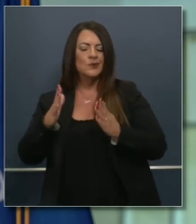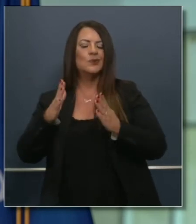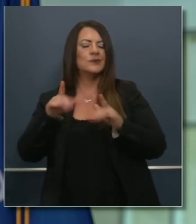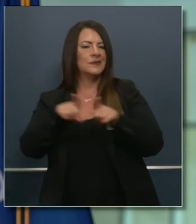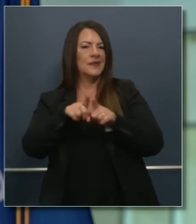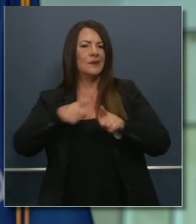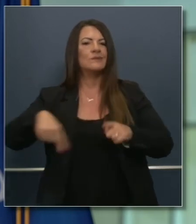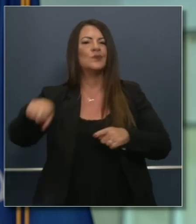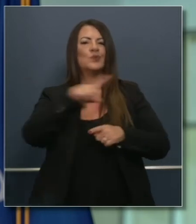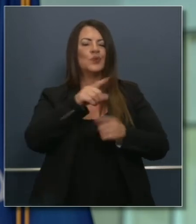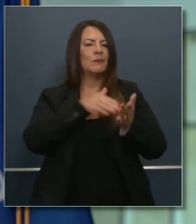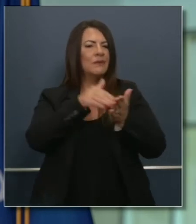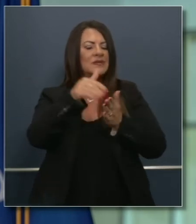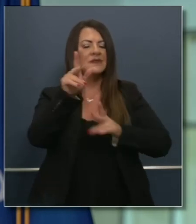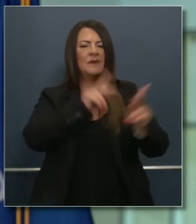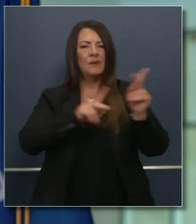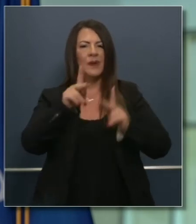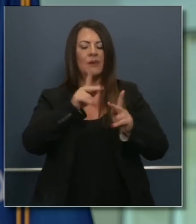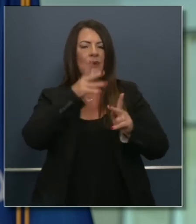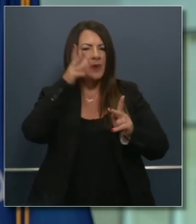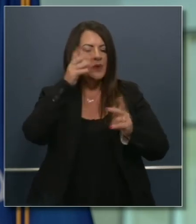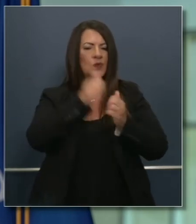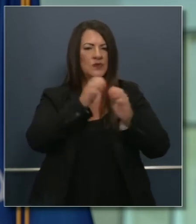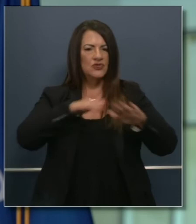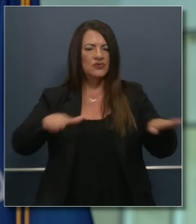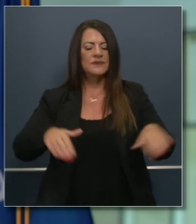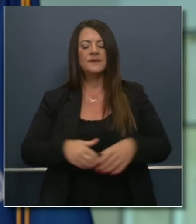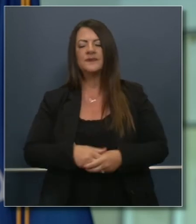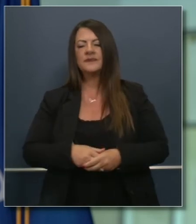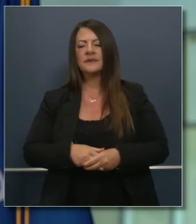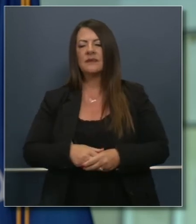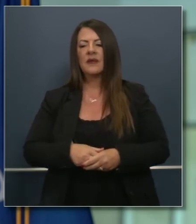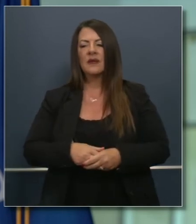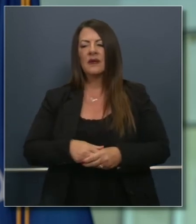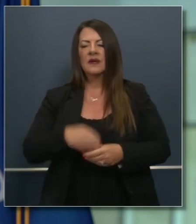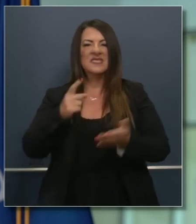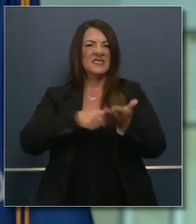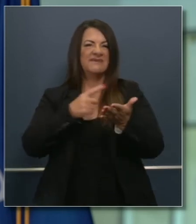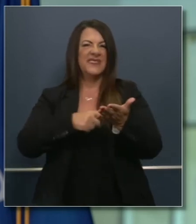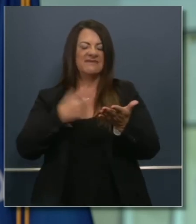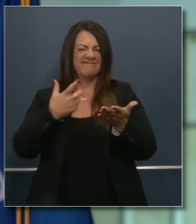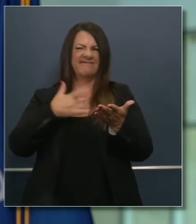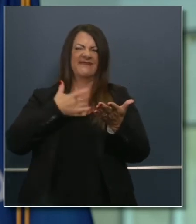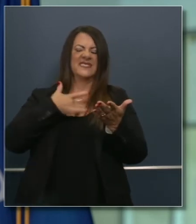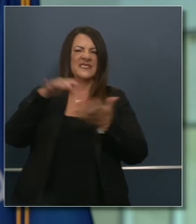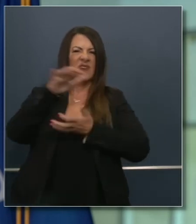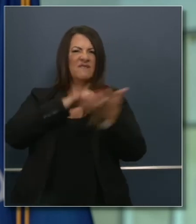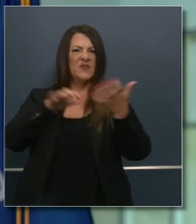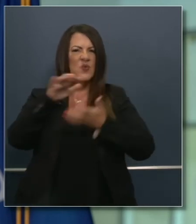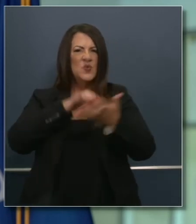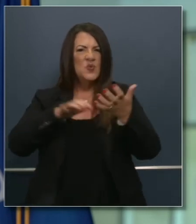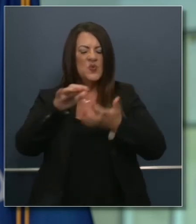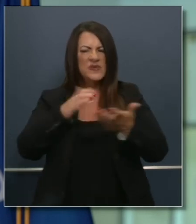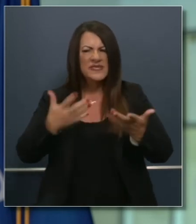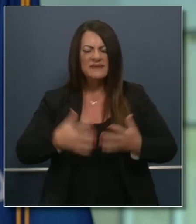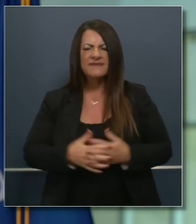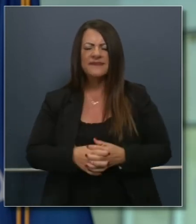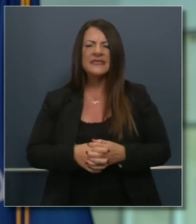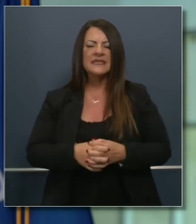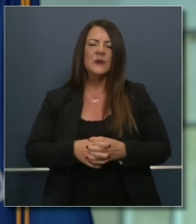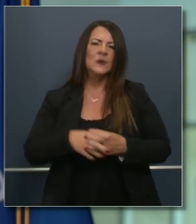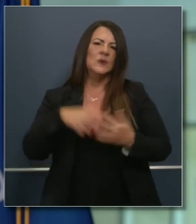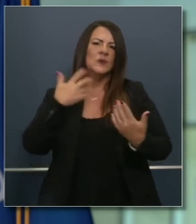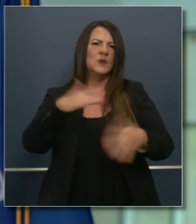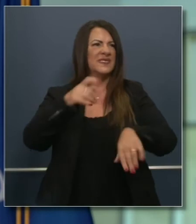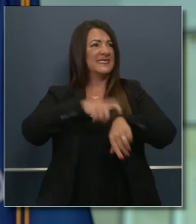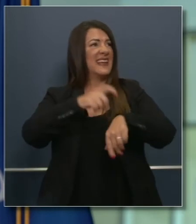having these conversations are trying these conversations can at times be confusing this is a challenging